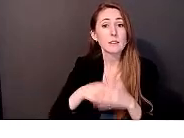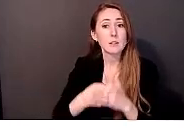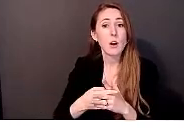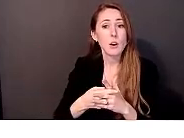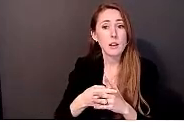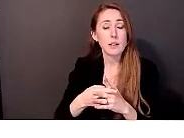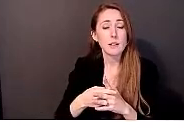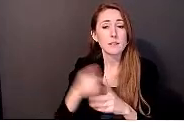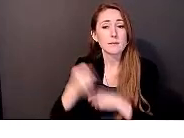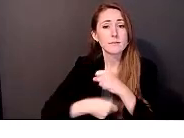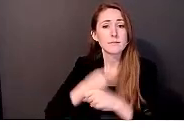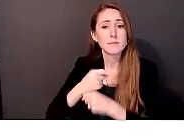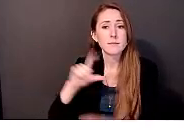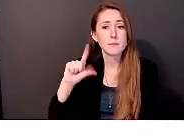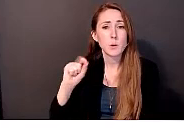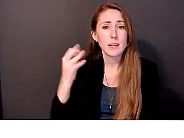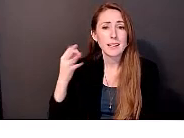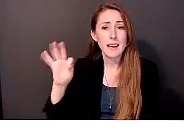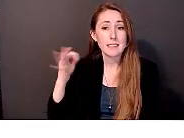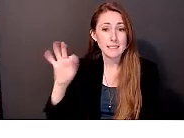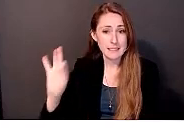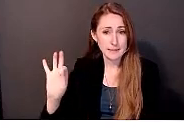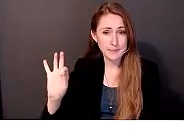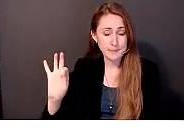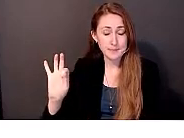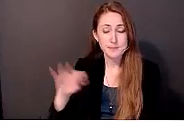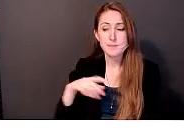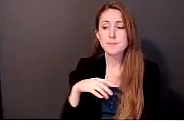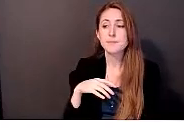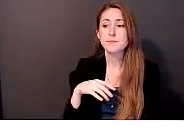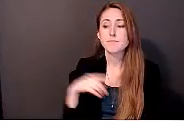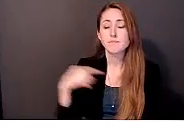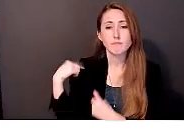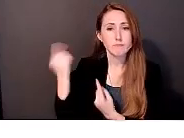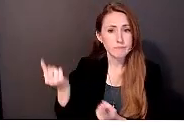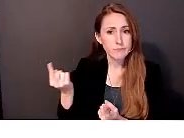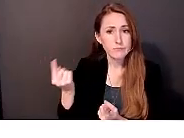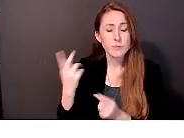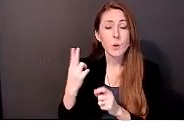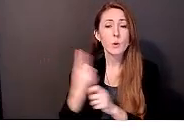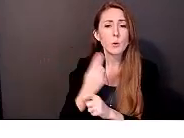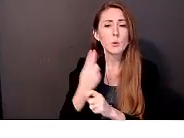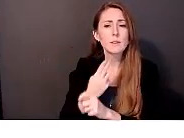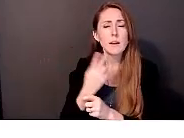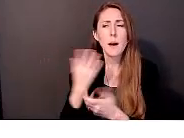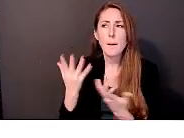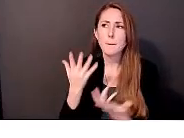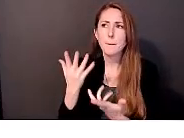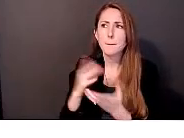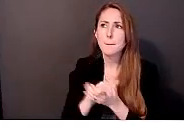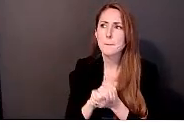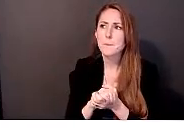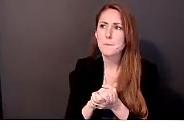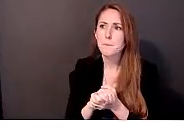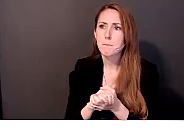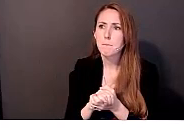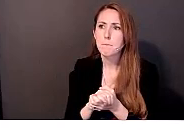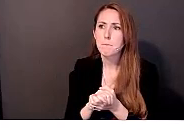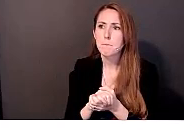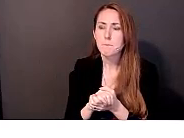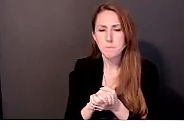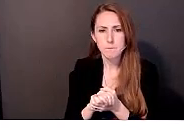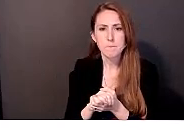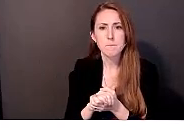and, um, we have used a collaborative, um, approach with